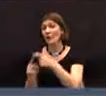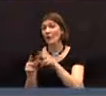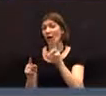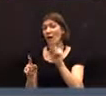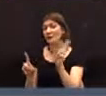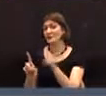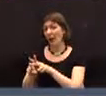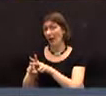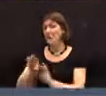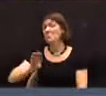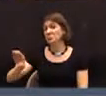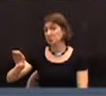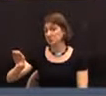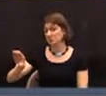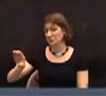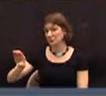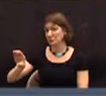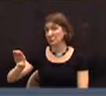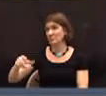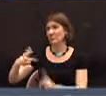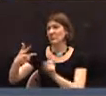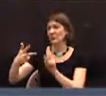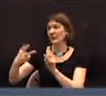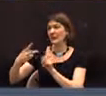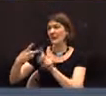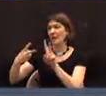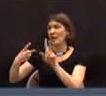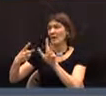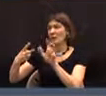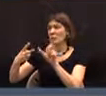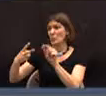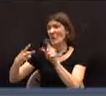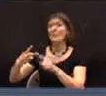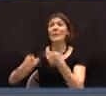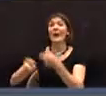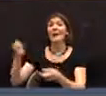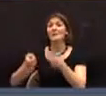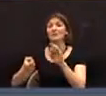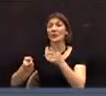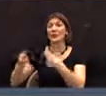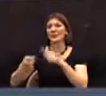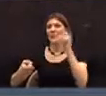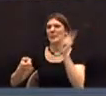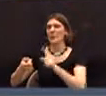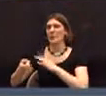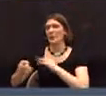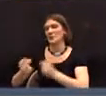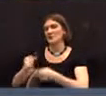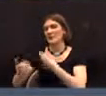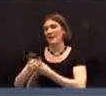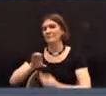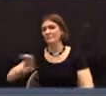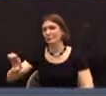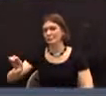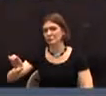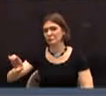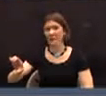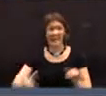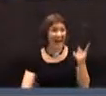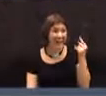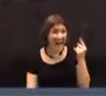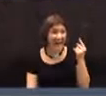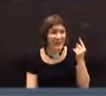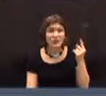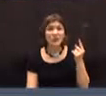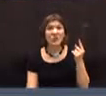unassigned fund balance, and the, about $320,000 that's left over from the skating rink. So, last year was a culprit? Well, it's not last year.